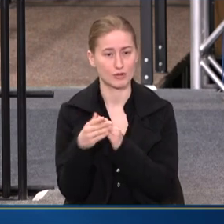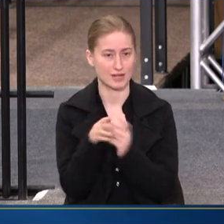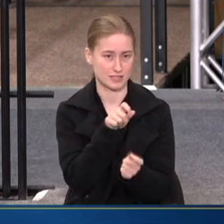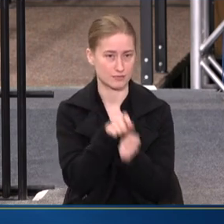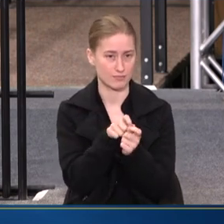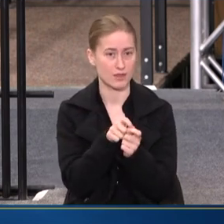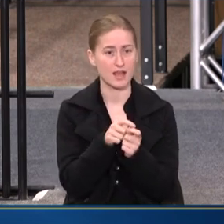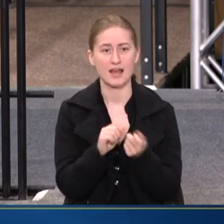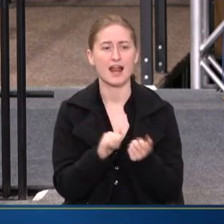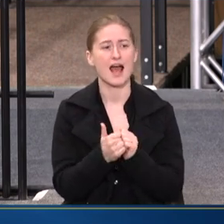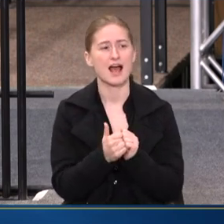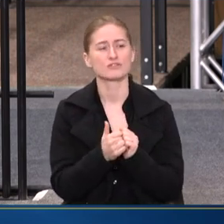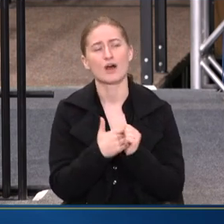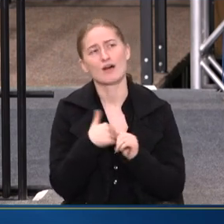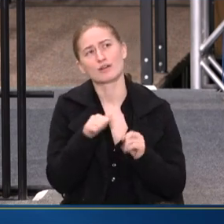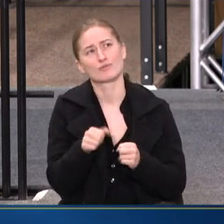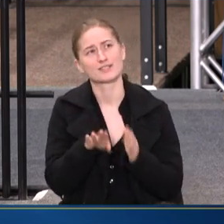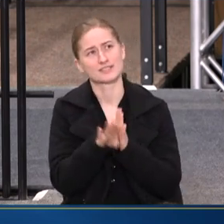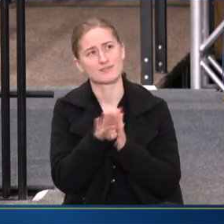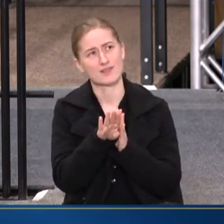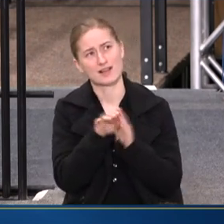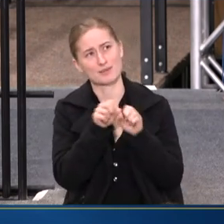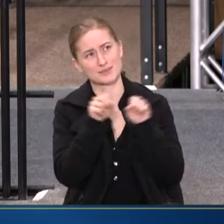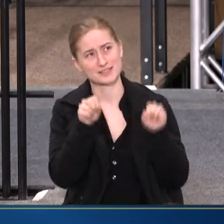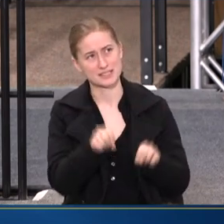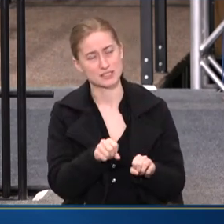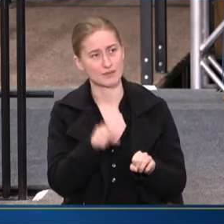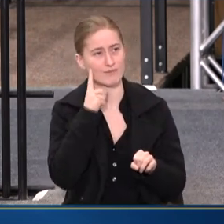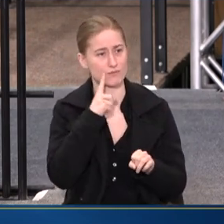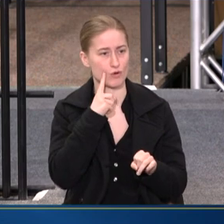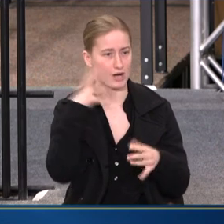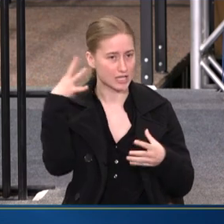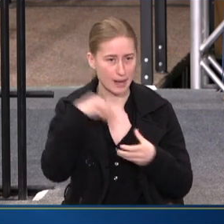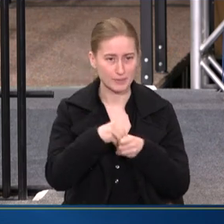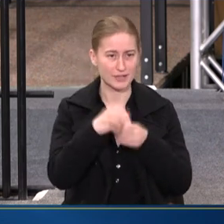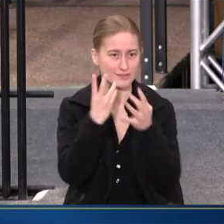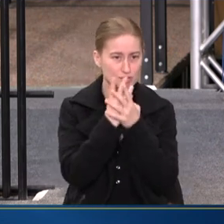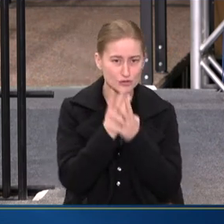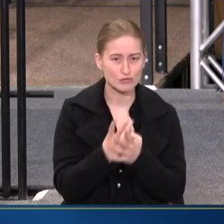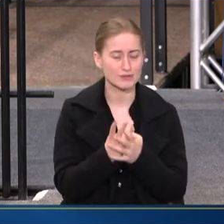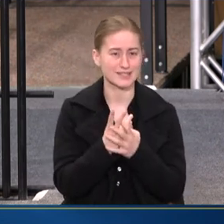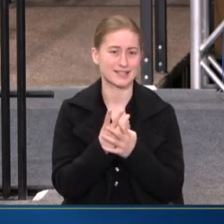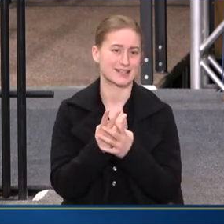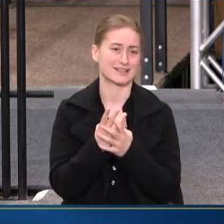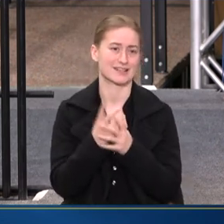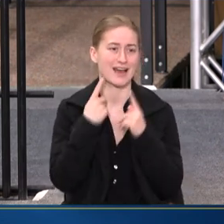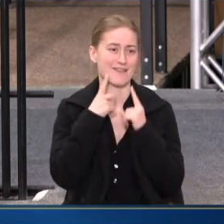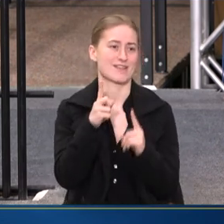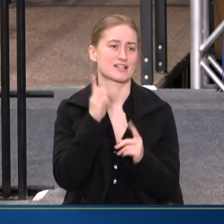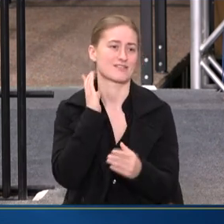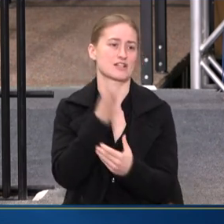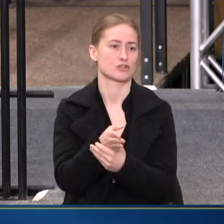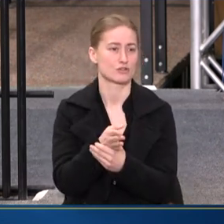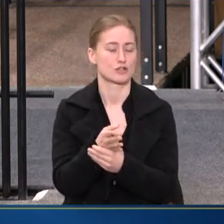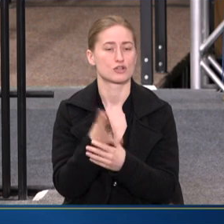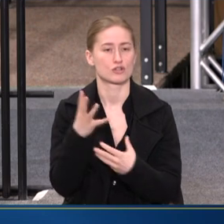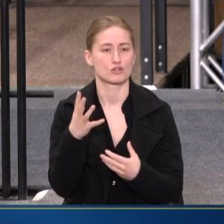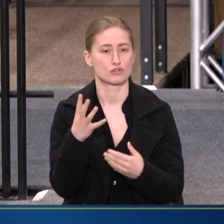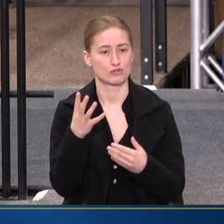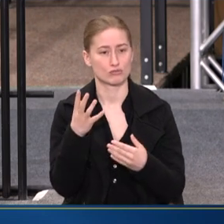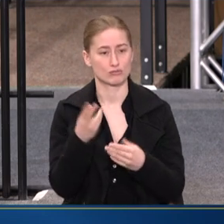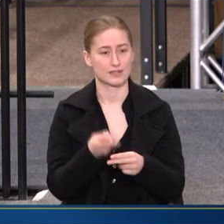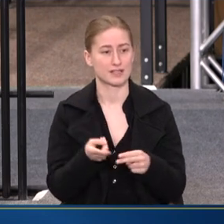MEANS TO DEVELOP A SYSTEM OF A COMPREHENSIVE SCREENING AND EFFECTIVE INTERVENTION TO REDUCE MORBIDITY AND EARLY